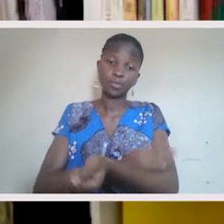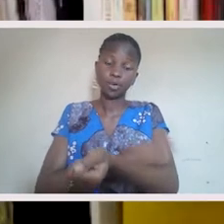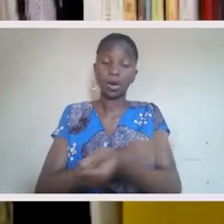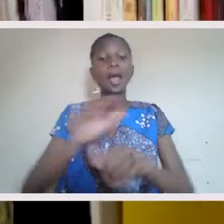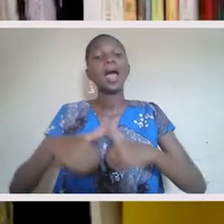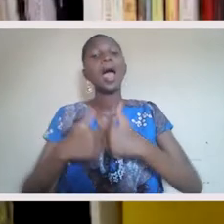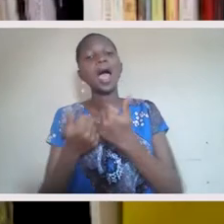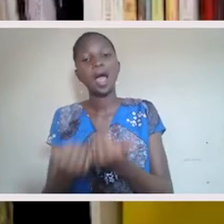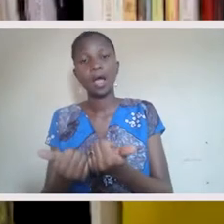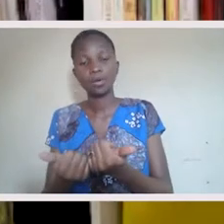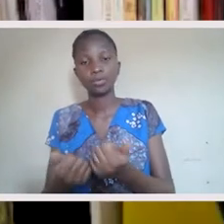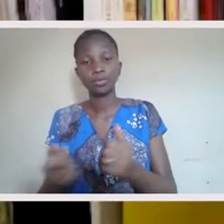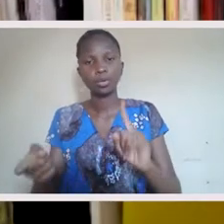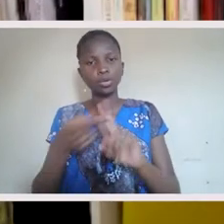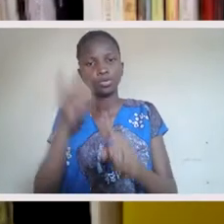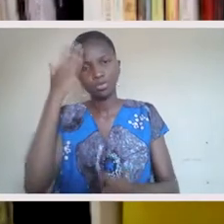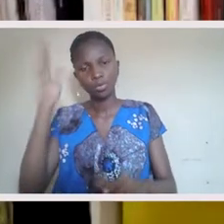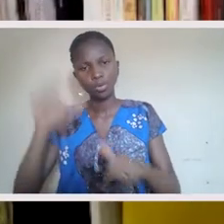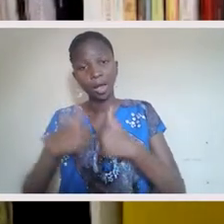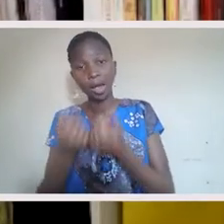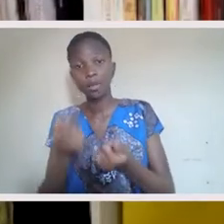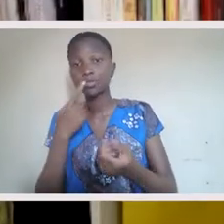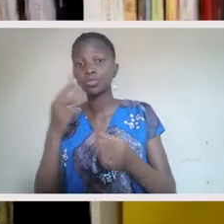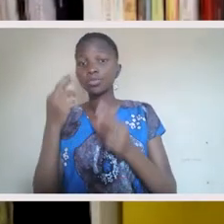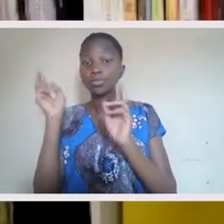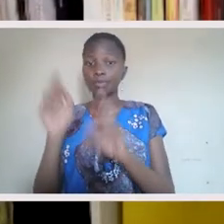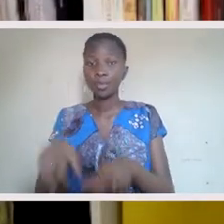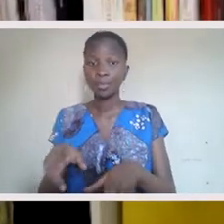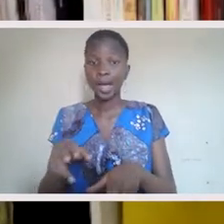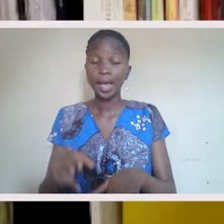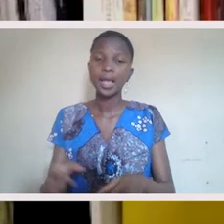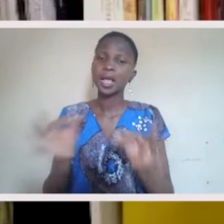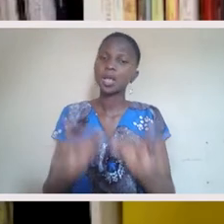that. To learn to respond, you must learn why you react.